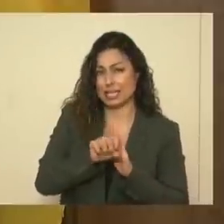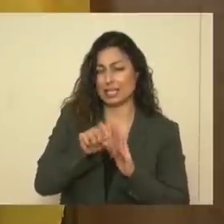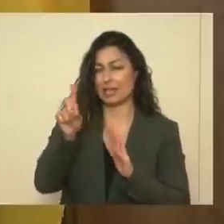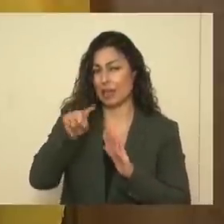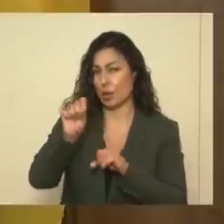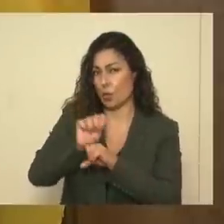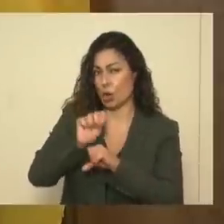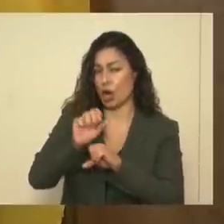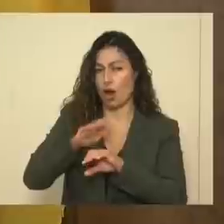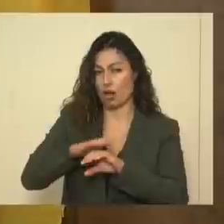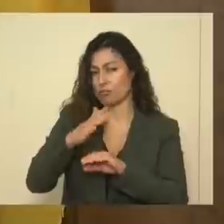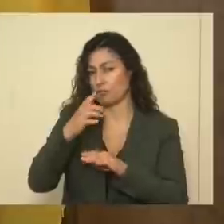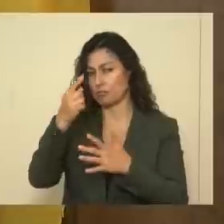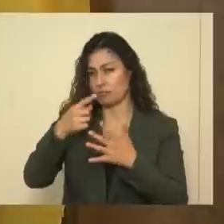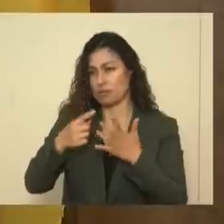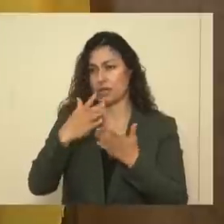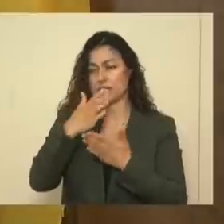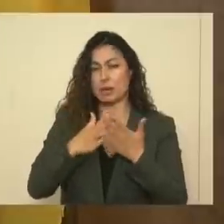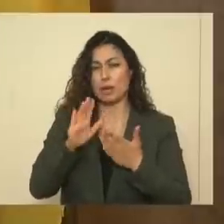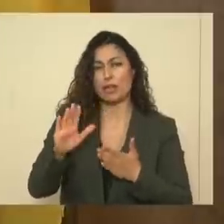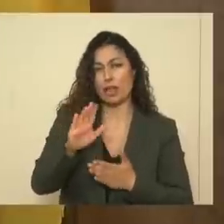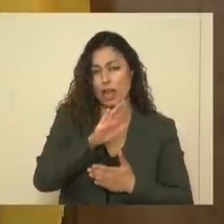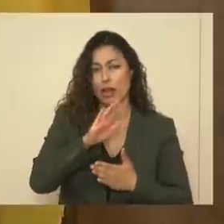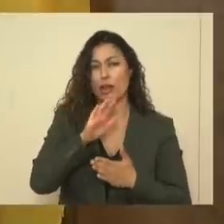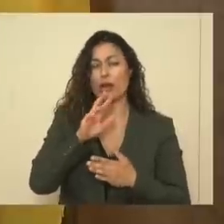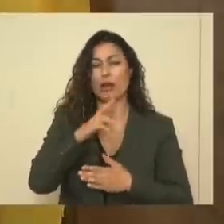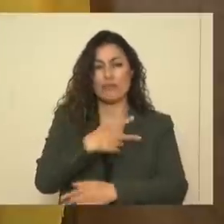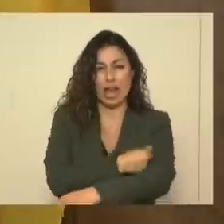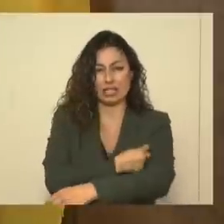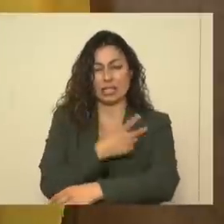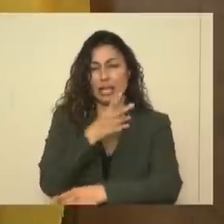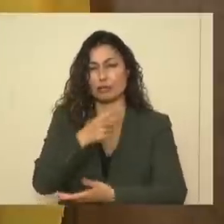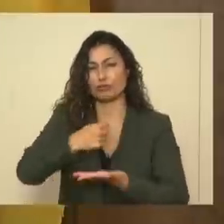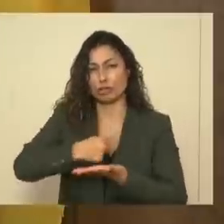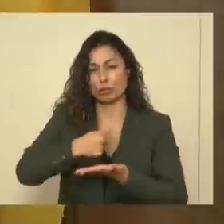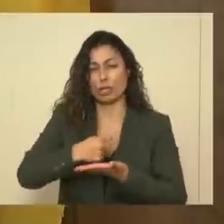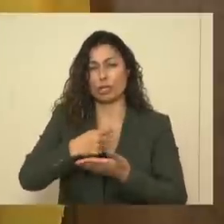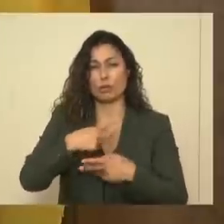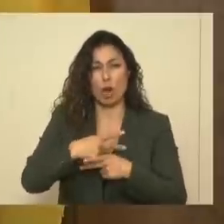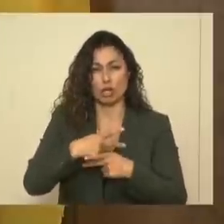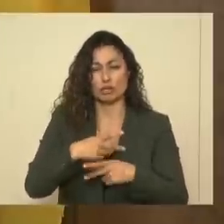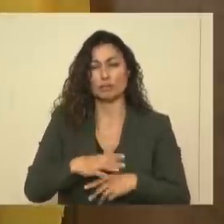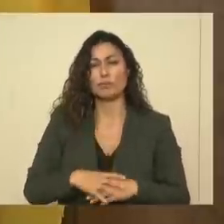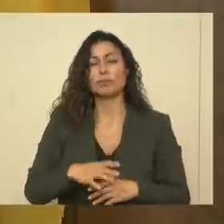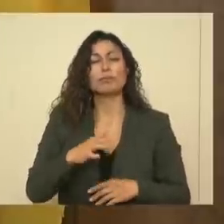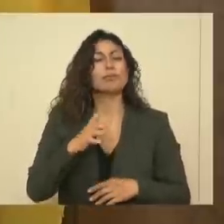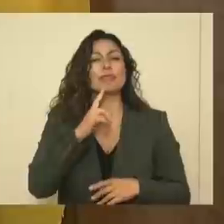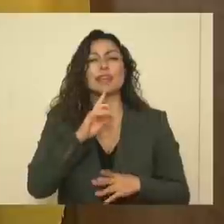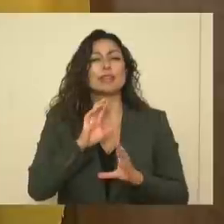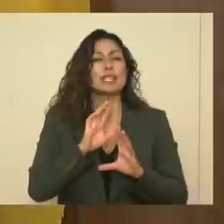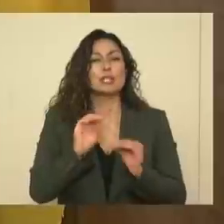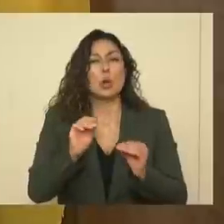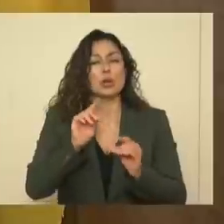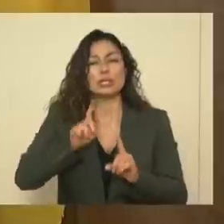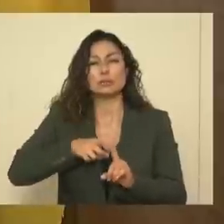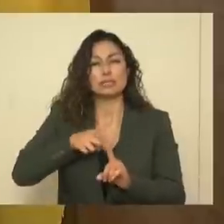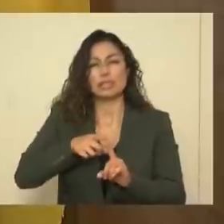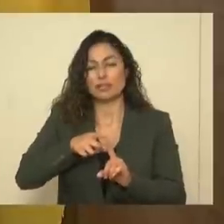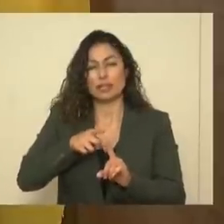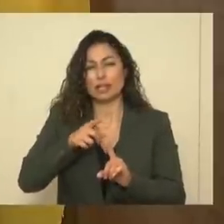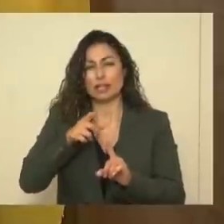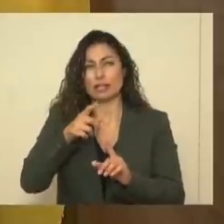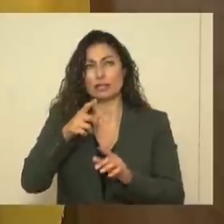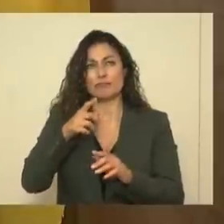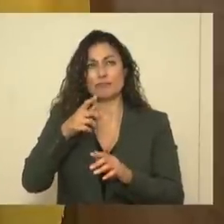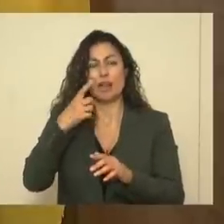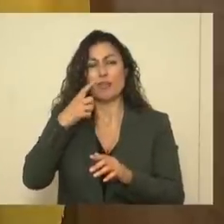on any number of their particular vaccine and treatment products. There's been no specific that I know to